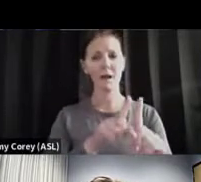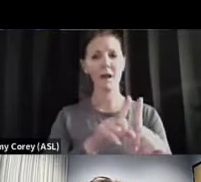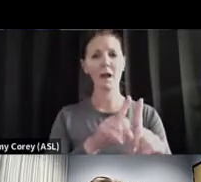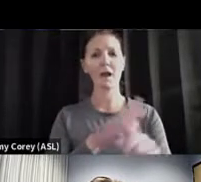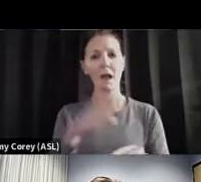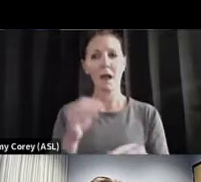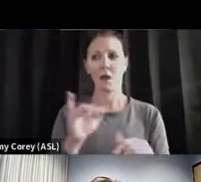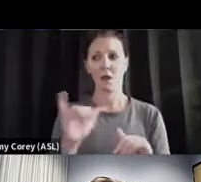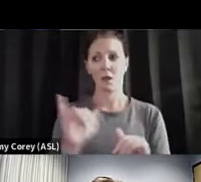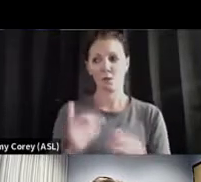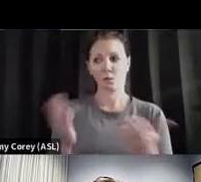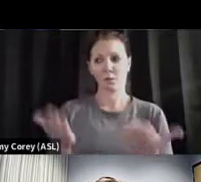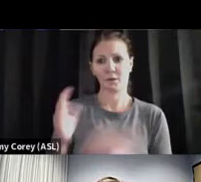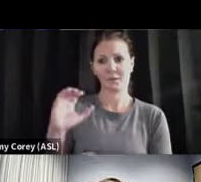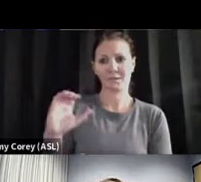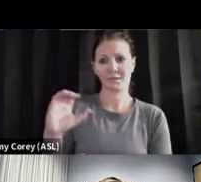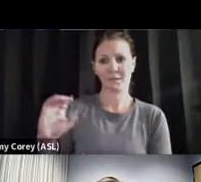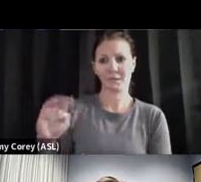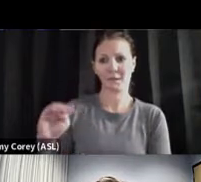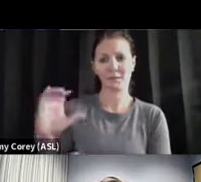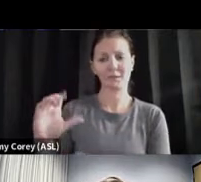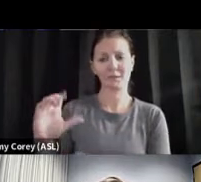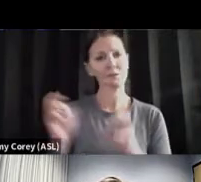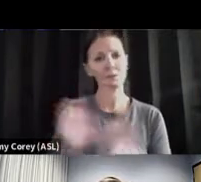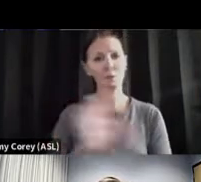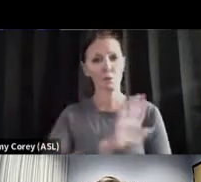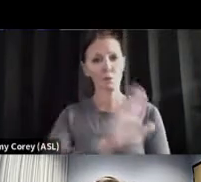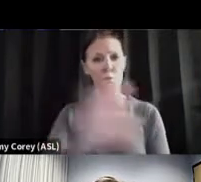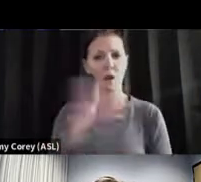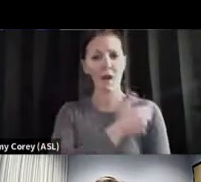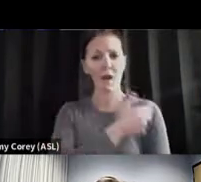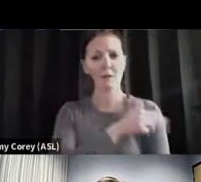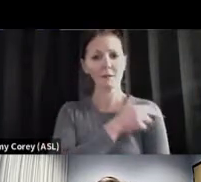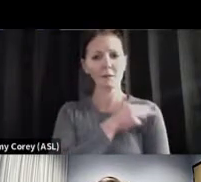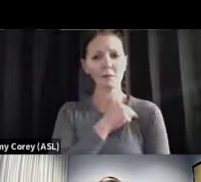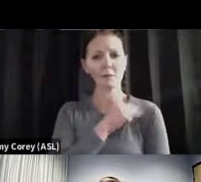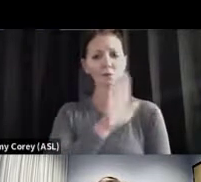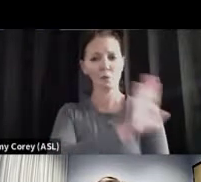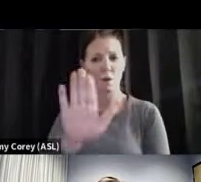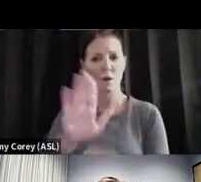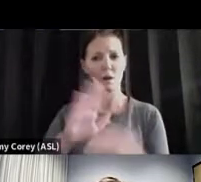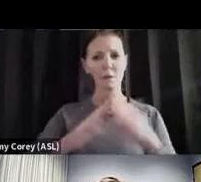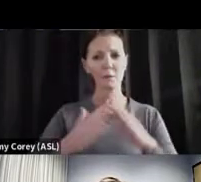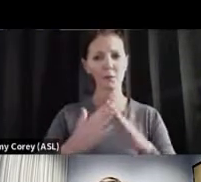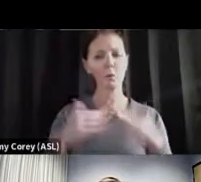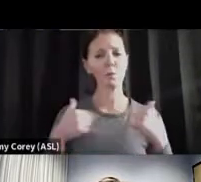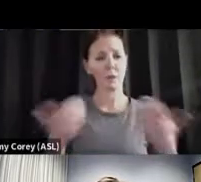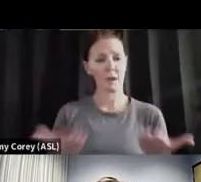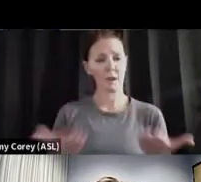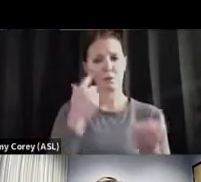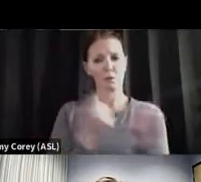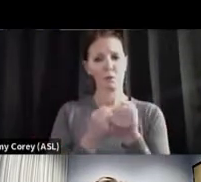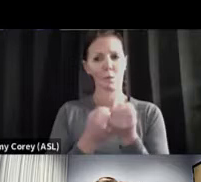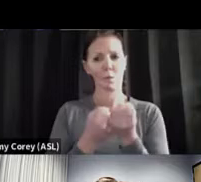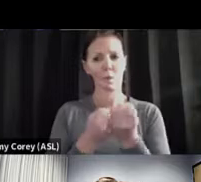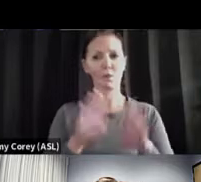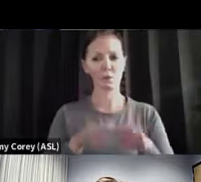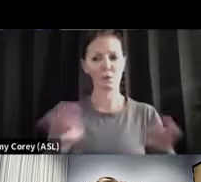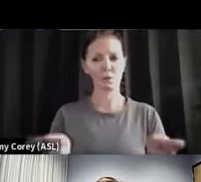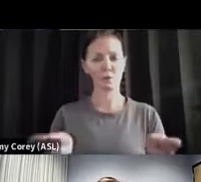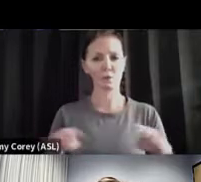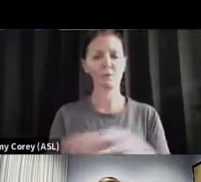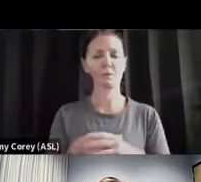here at Connecticut Children's. This is your hospital. This is your community. And we're here to support the children. So let me